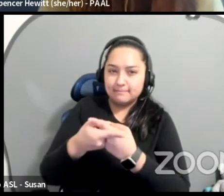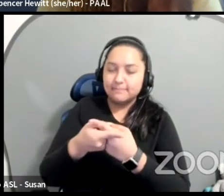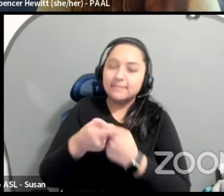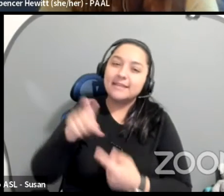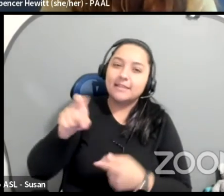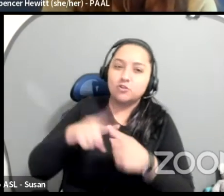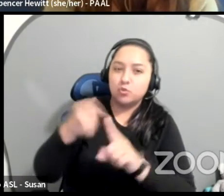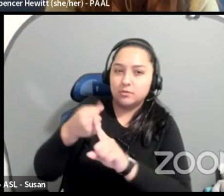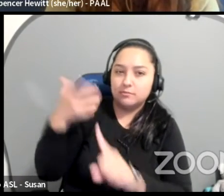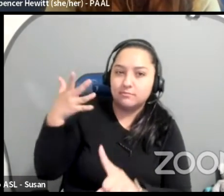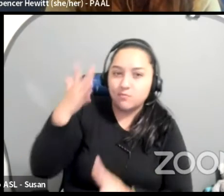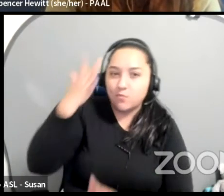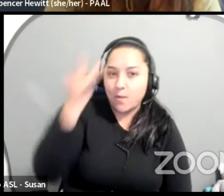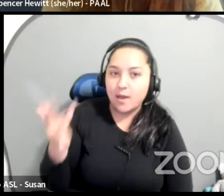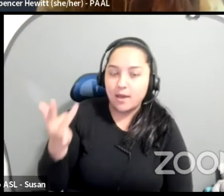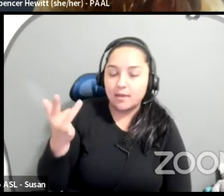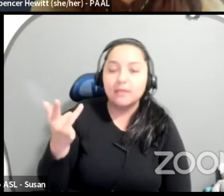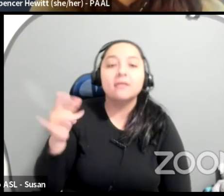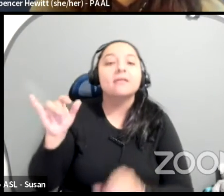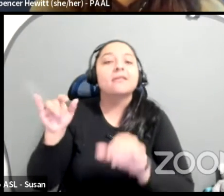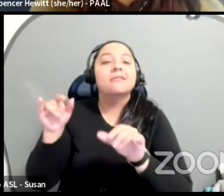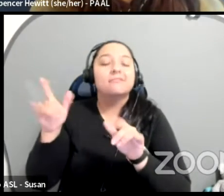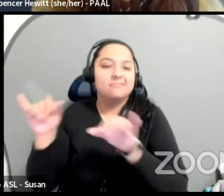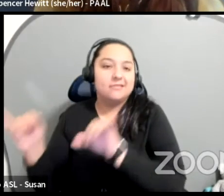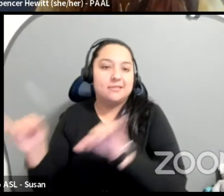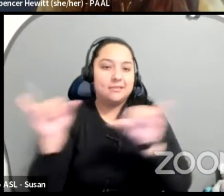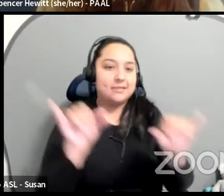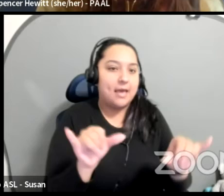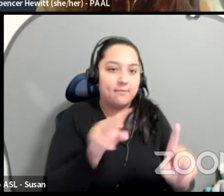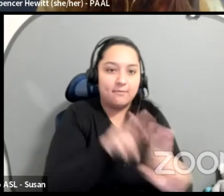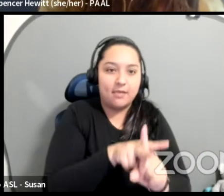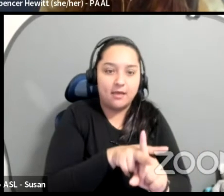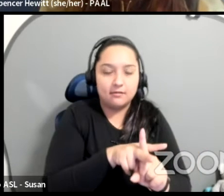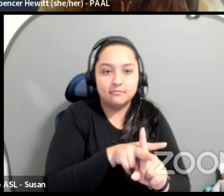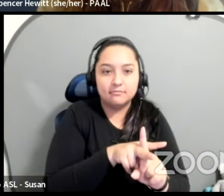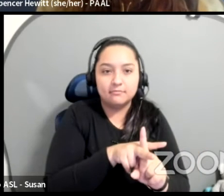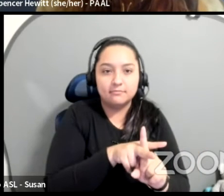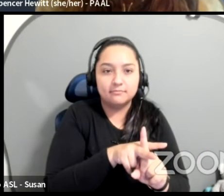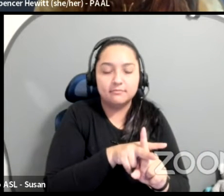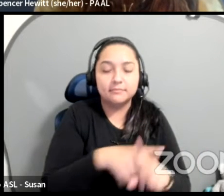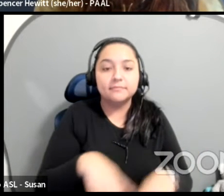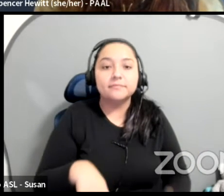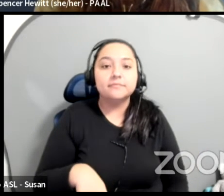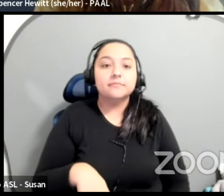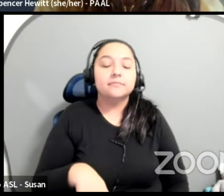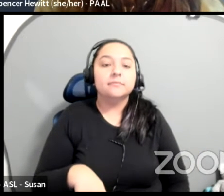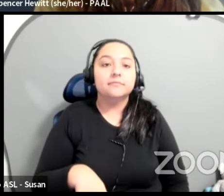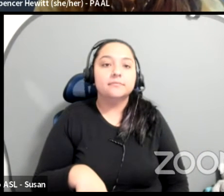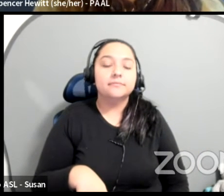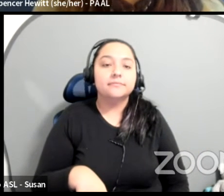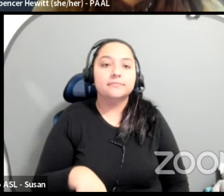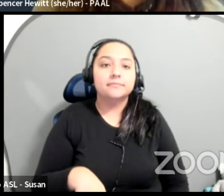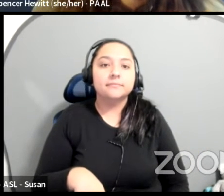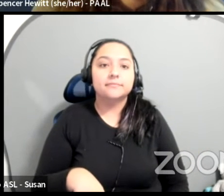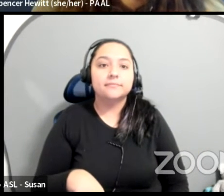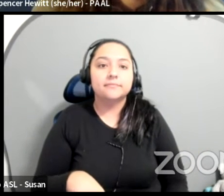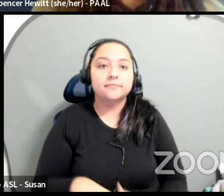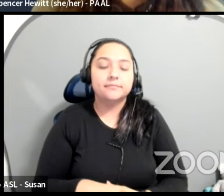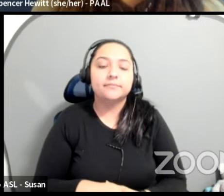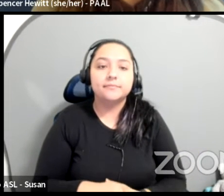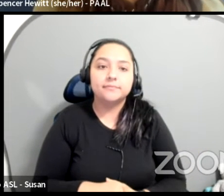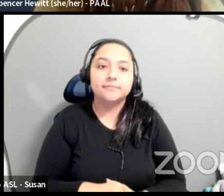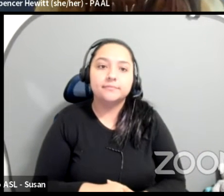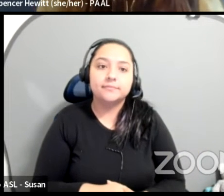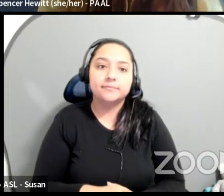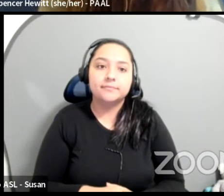think a similar thing can be applied here as well. Um, and, uh, really interesting, I don't know,